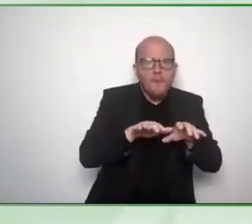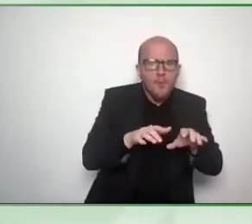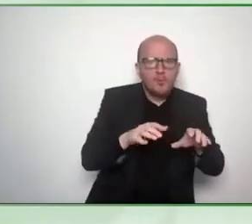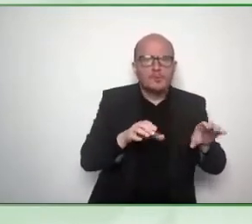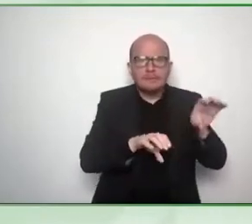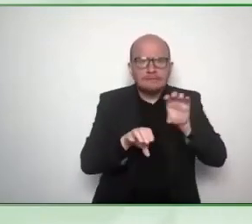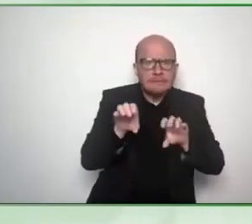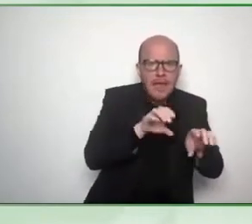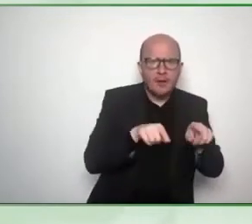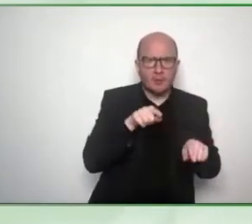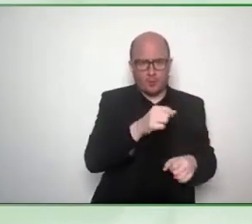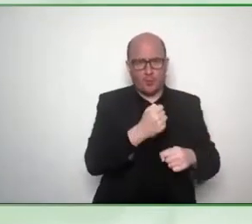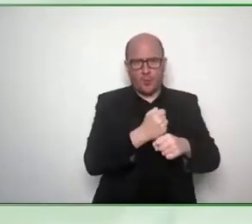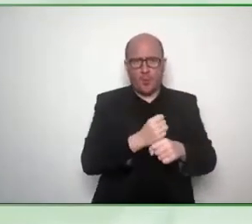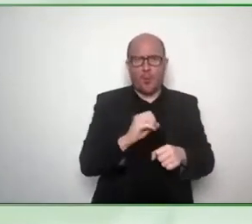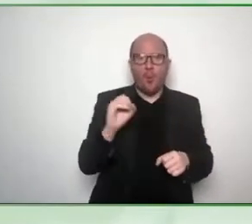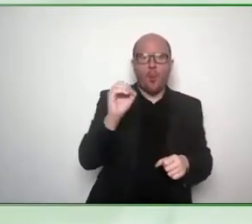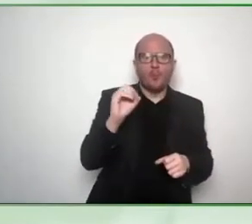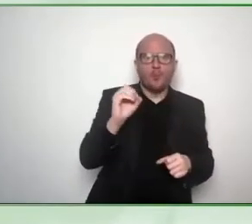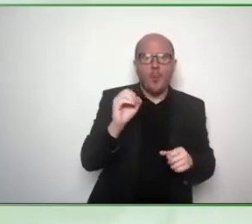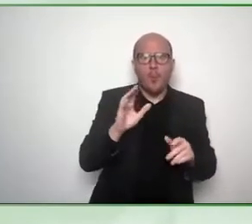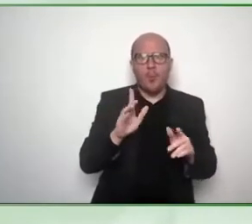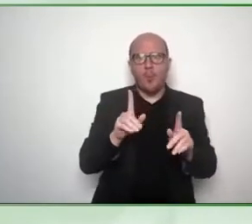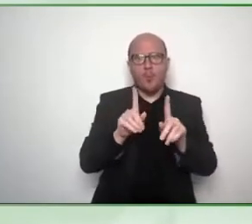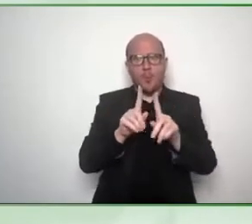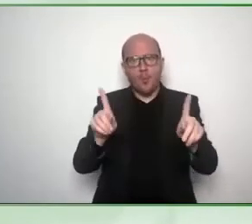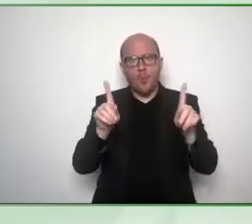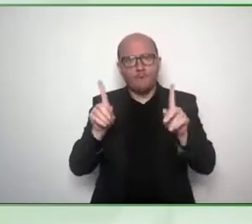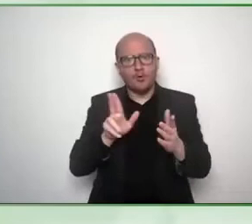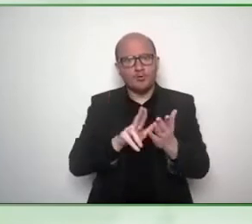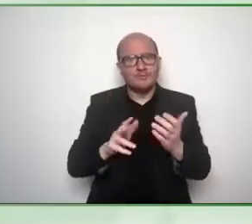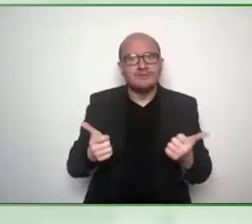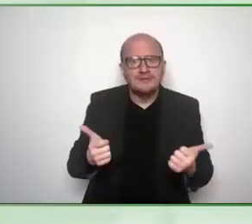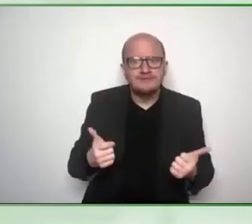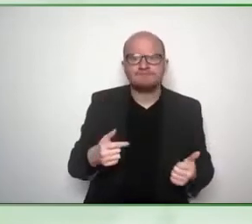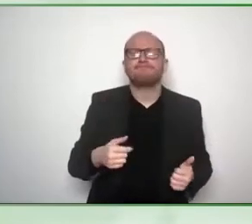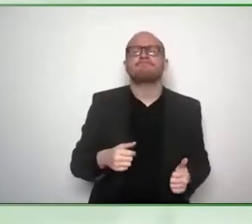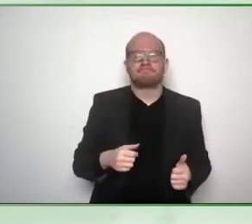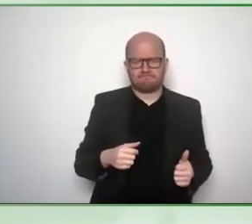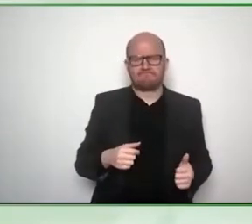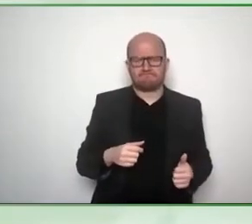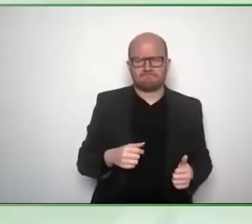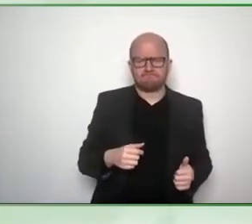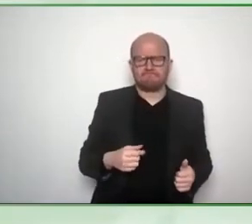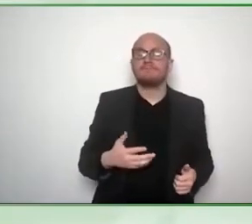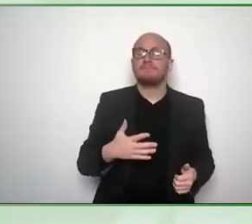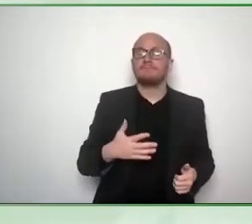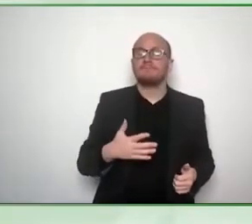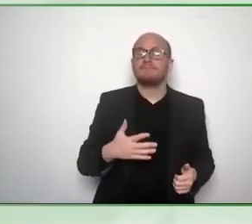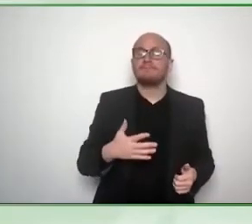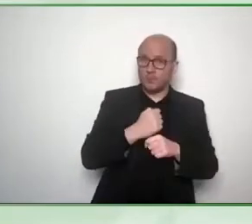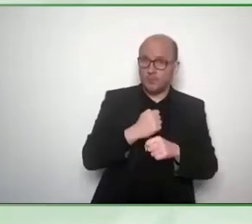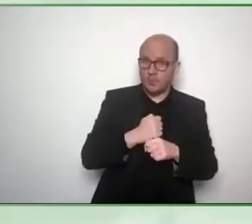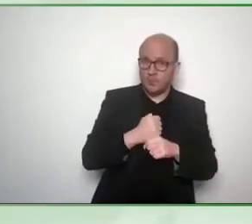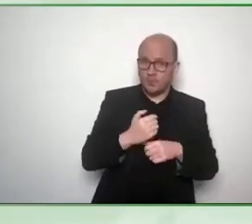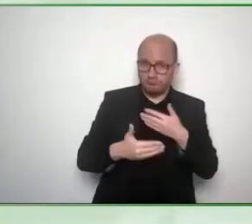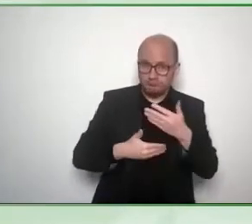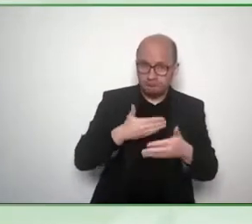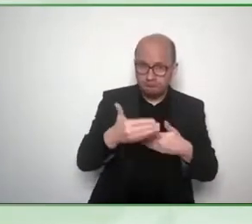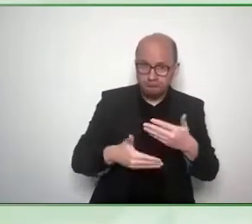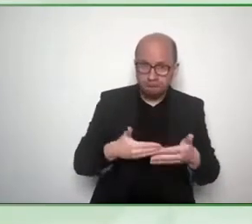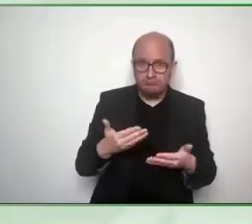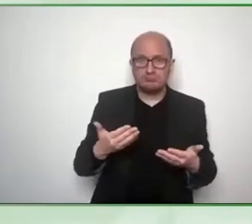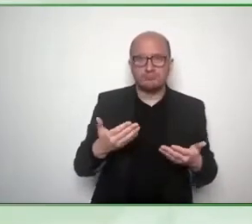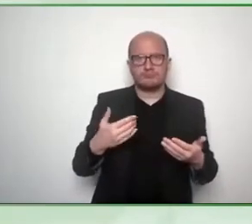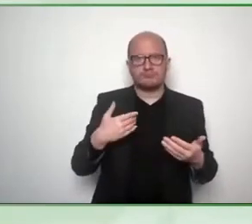I think the entrepreneurship work is really enabled me to give to recenter